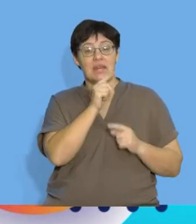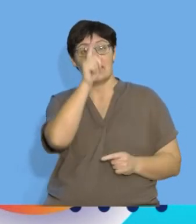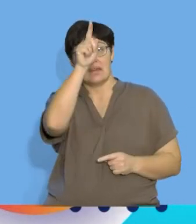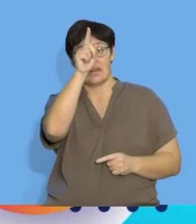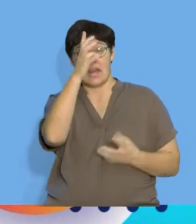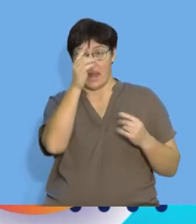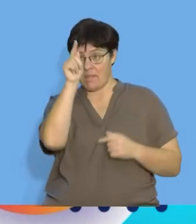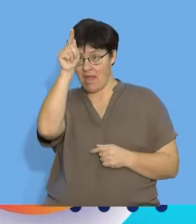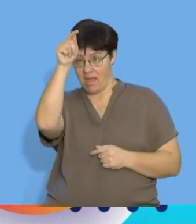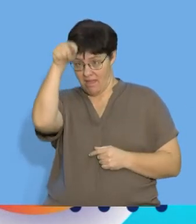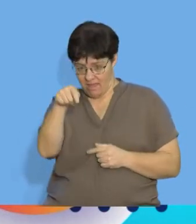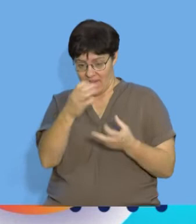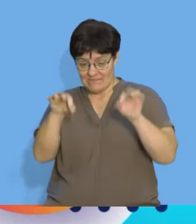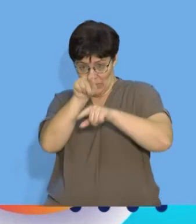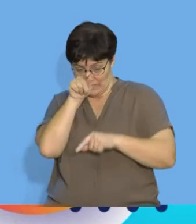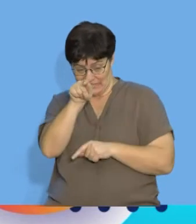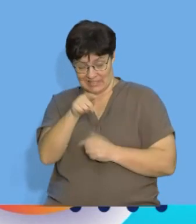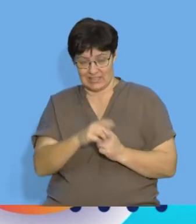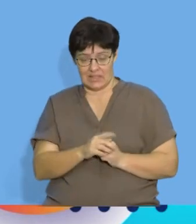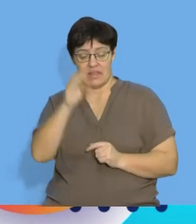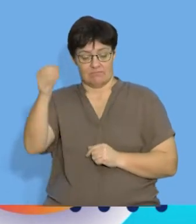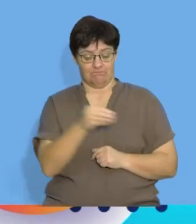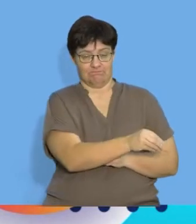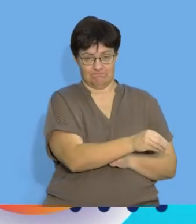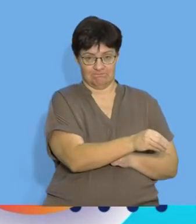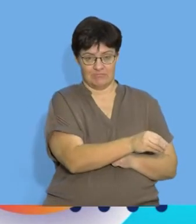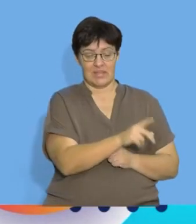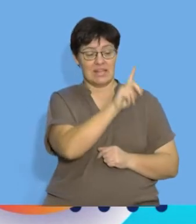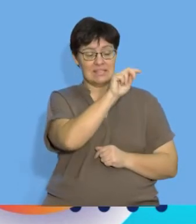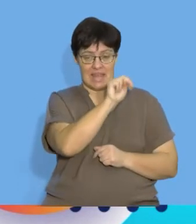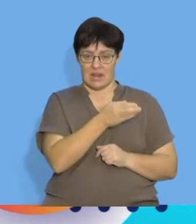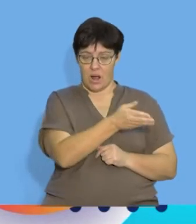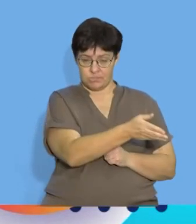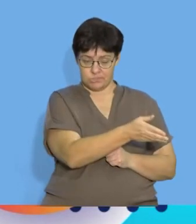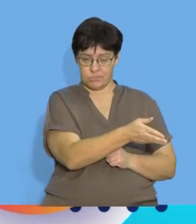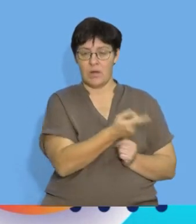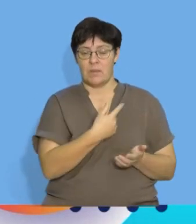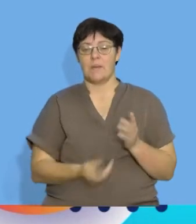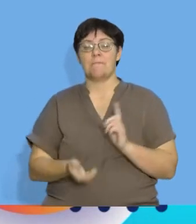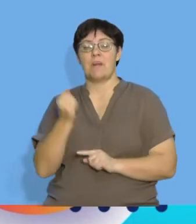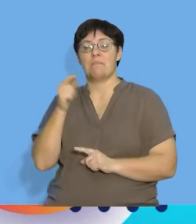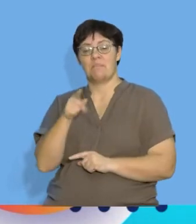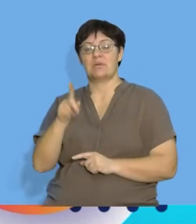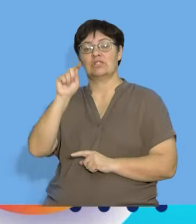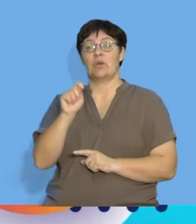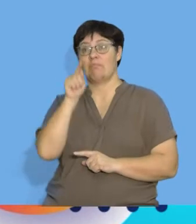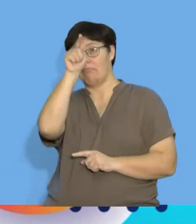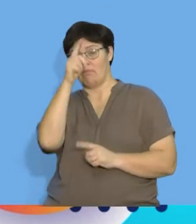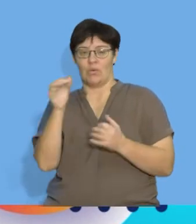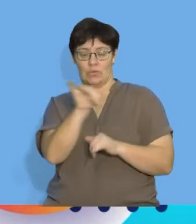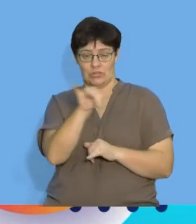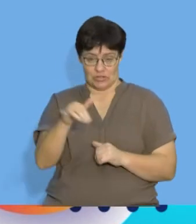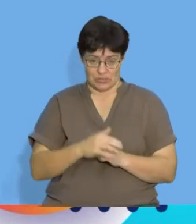values that could occur in the pattern and by substituting in TN, we can actually find values for N,